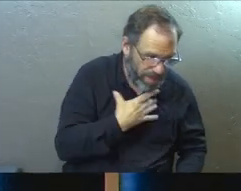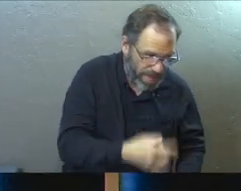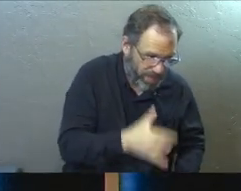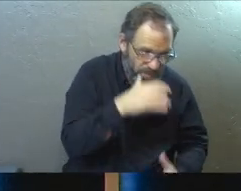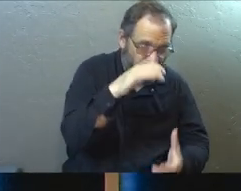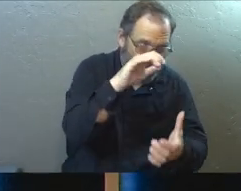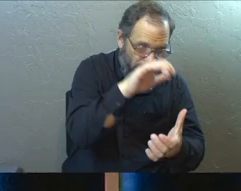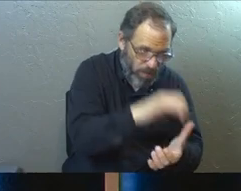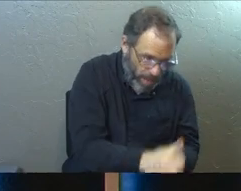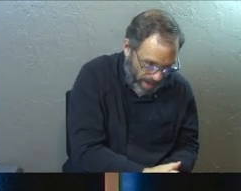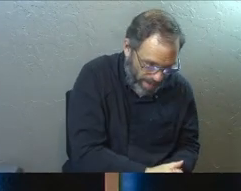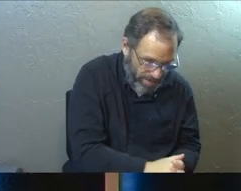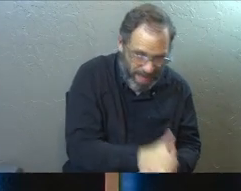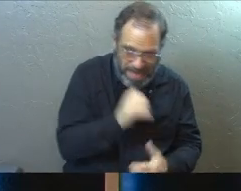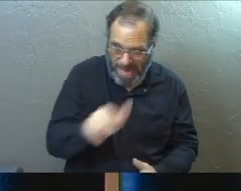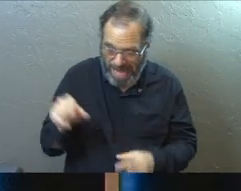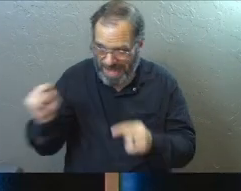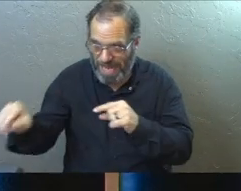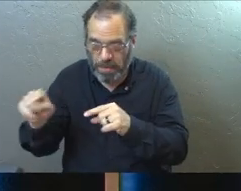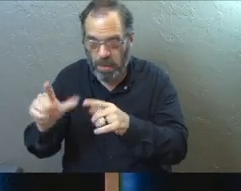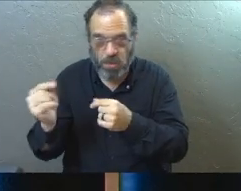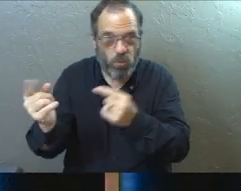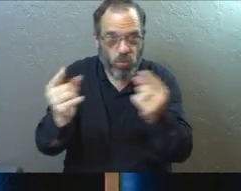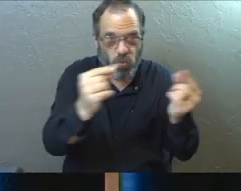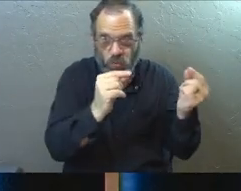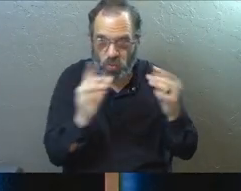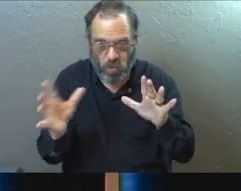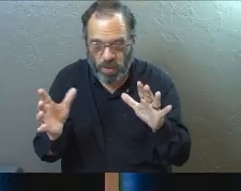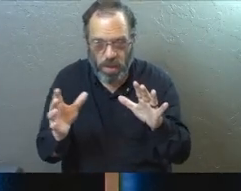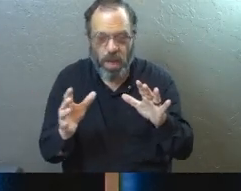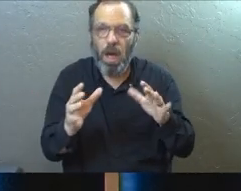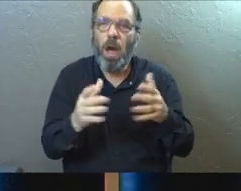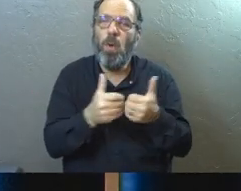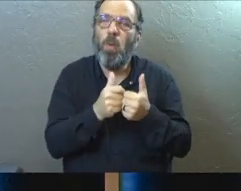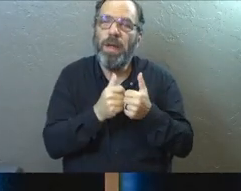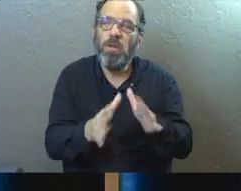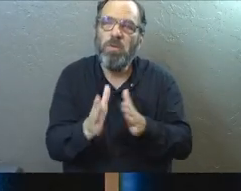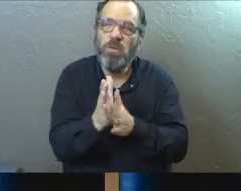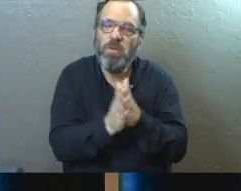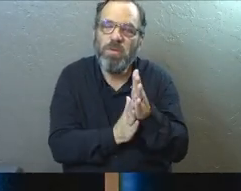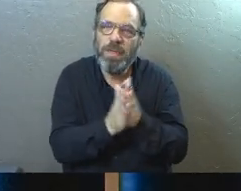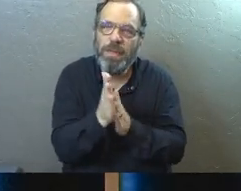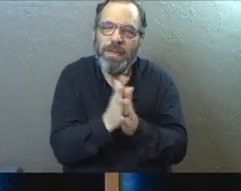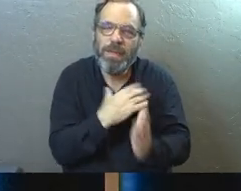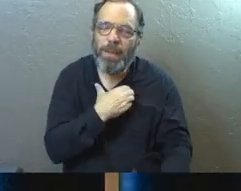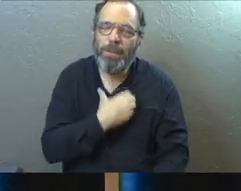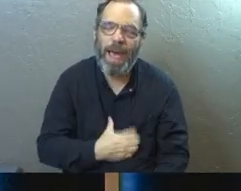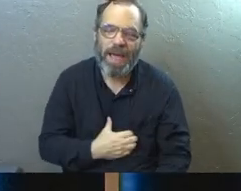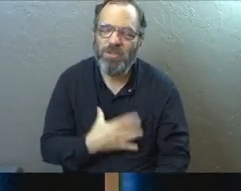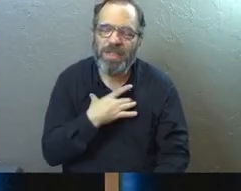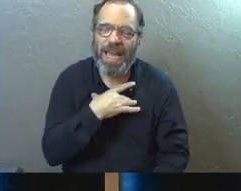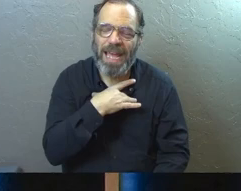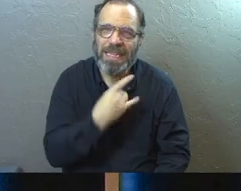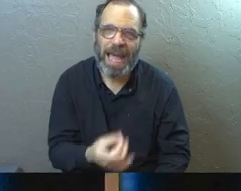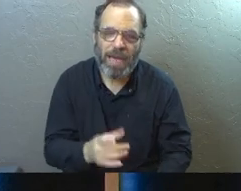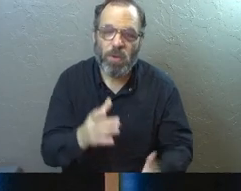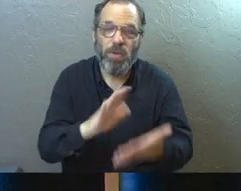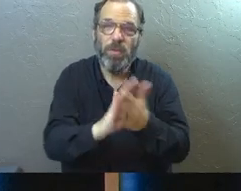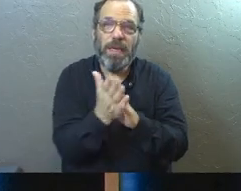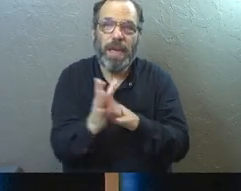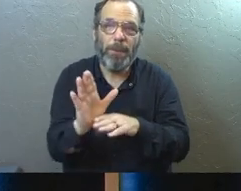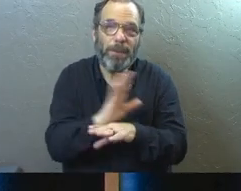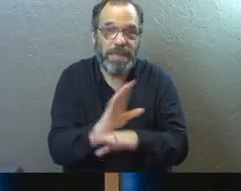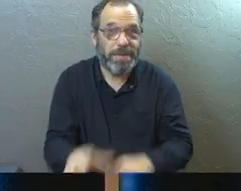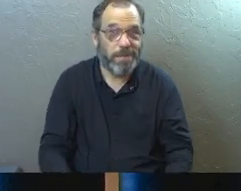and not just so focused on all of the other things that I'm doing. We lose our passion and our like in life when we get too